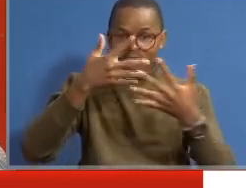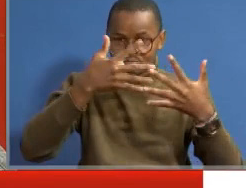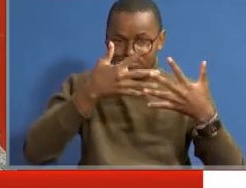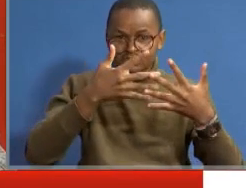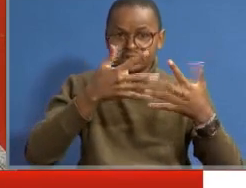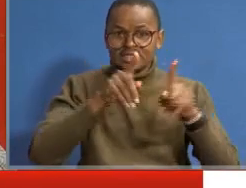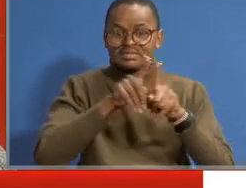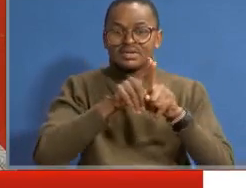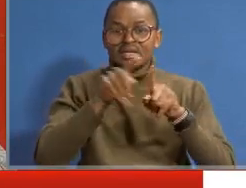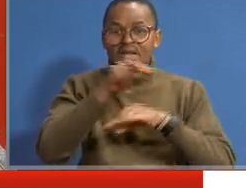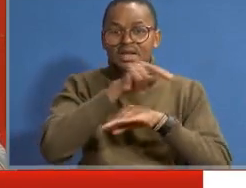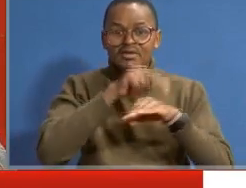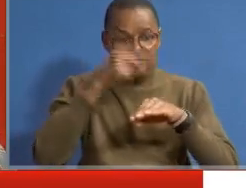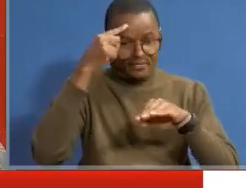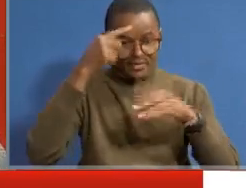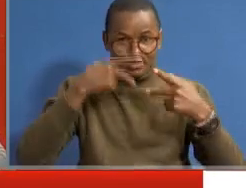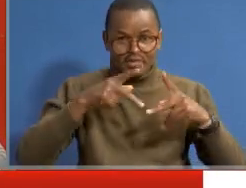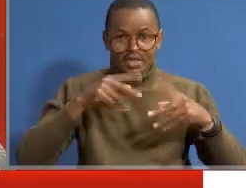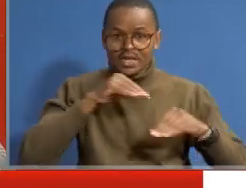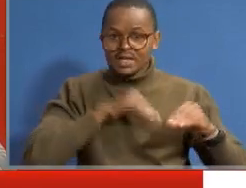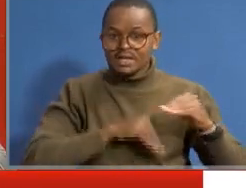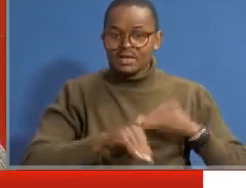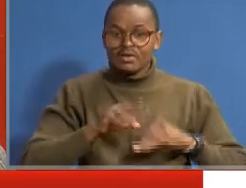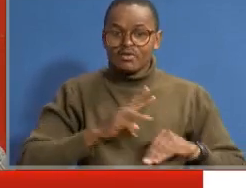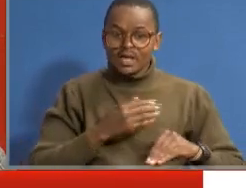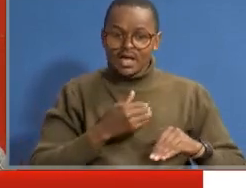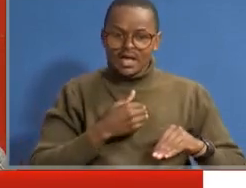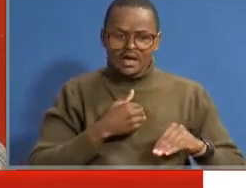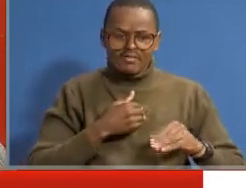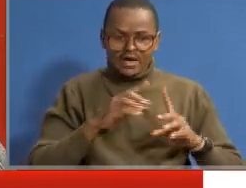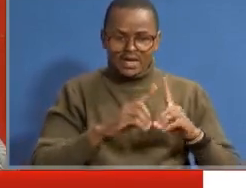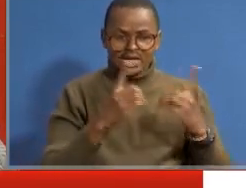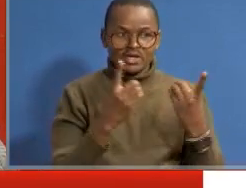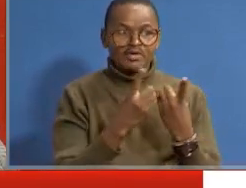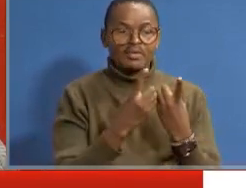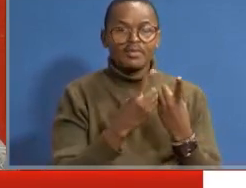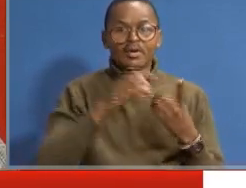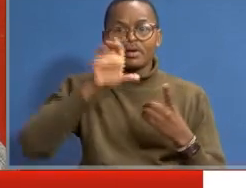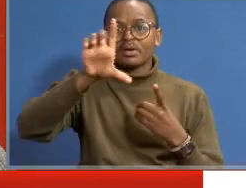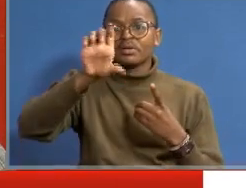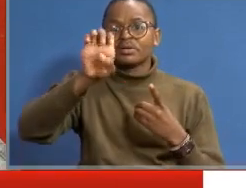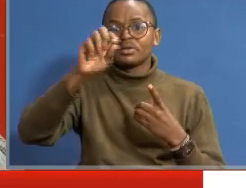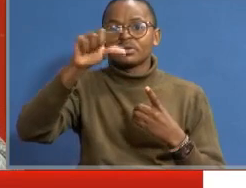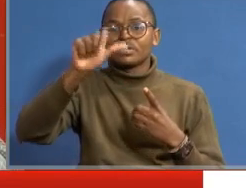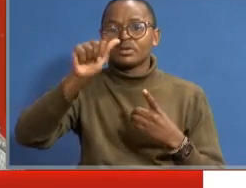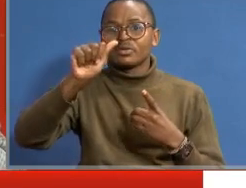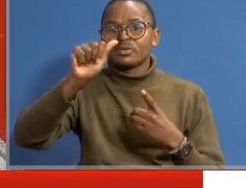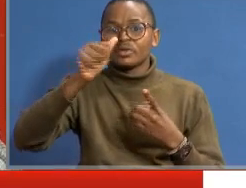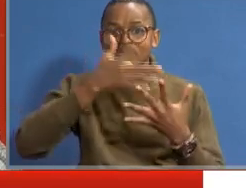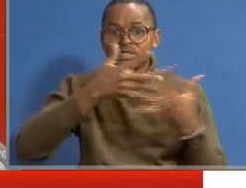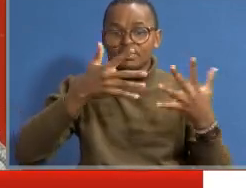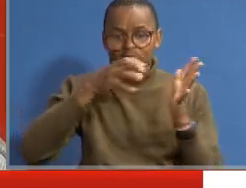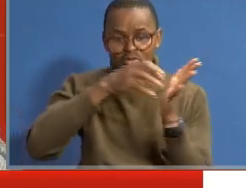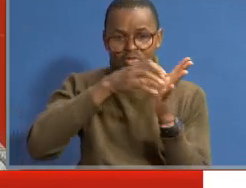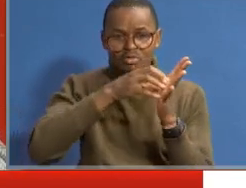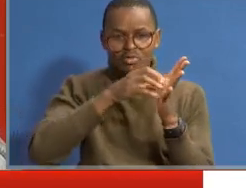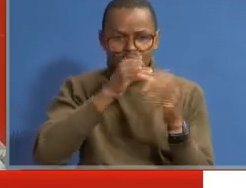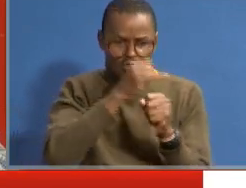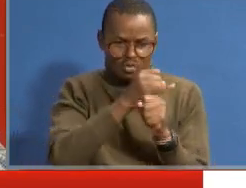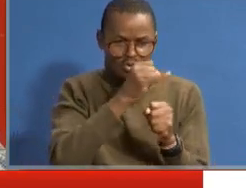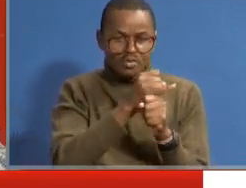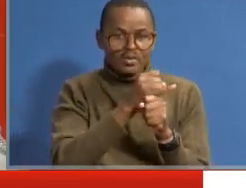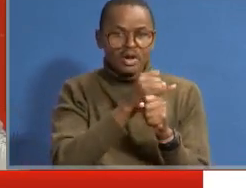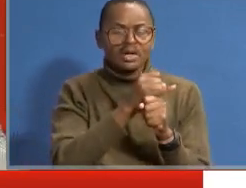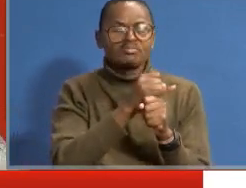And in the National Council for Persons with Disability, we have a department of legal, whereby we take some of these cases, working